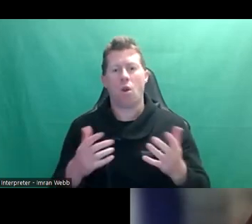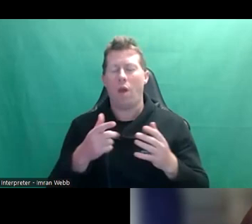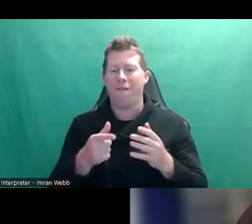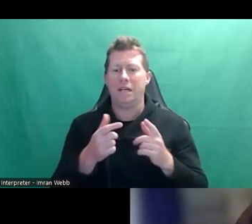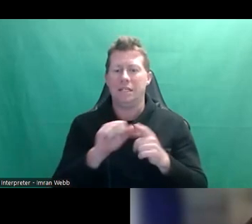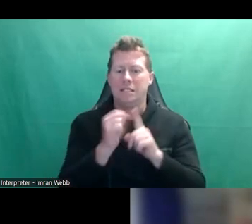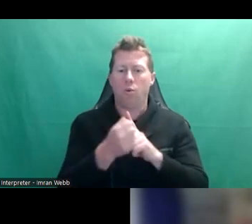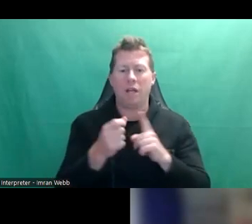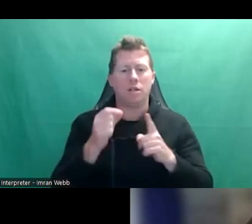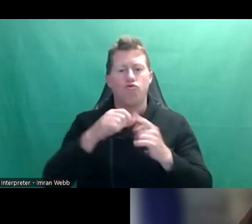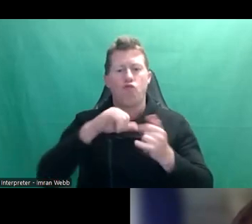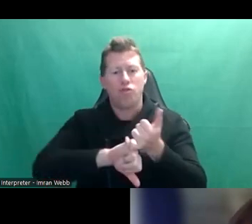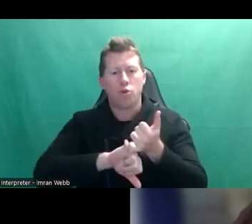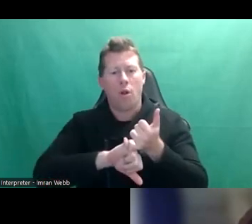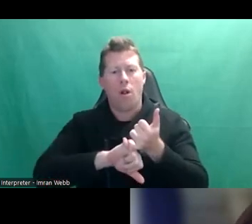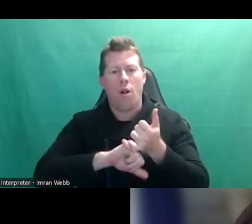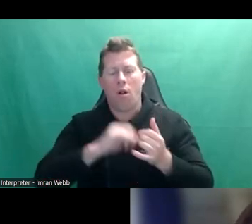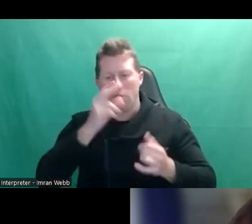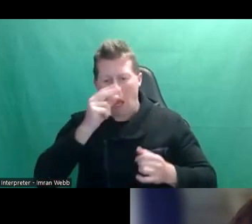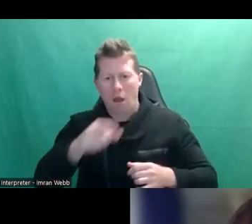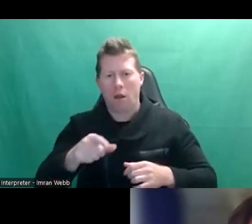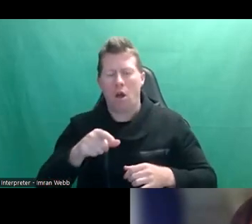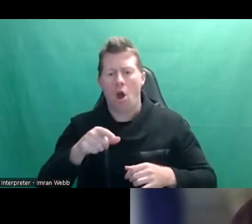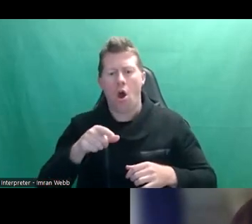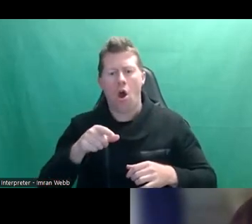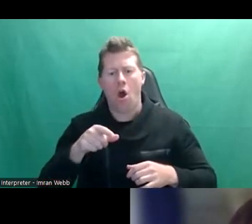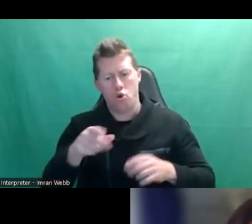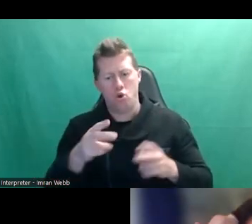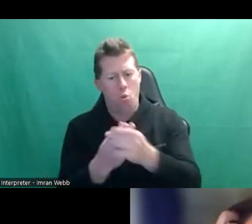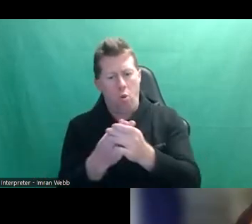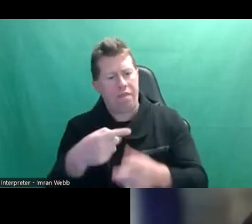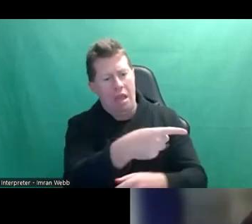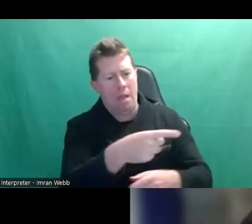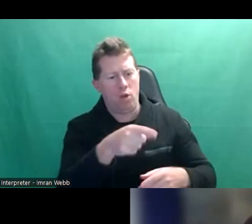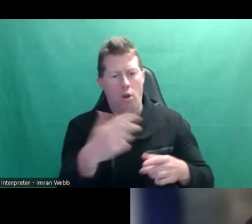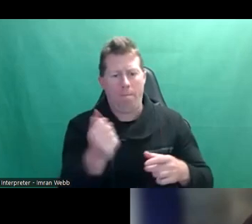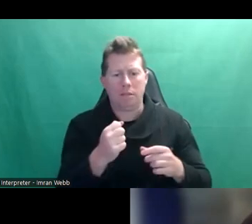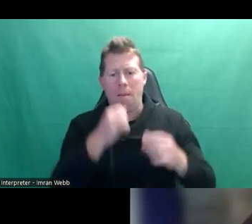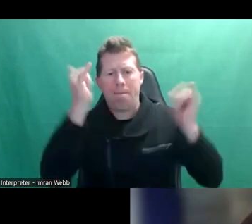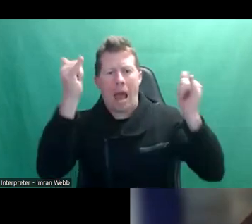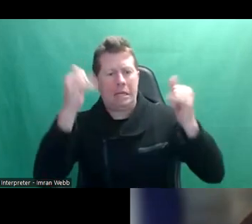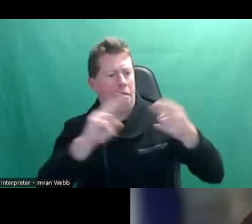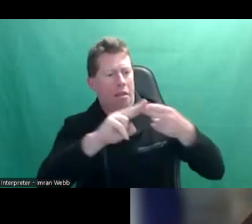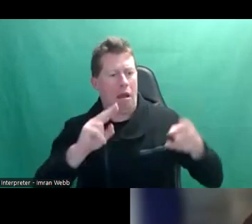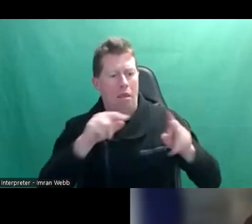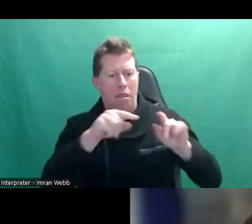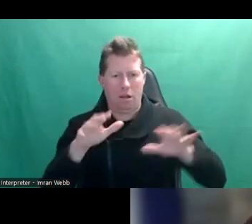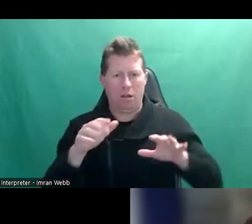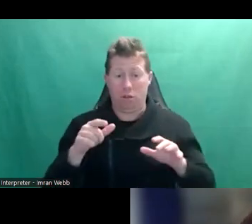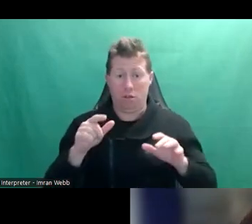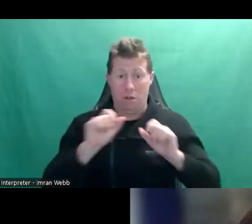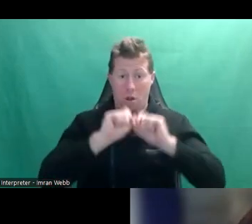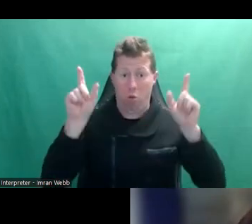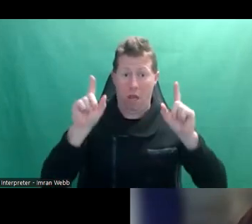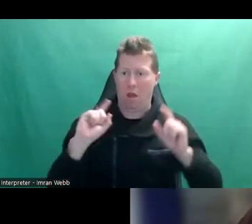who are being told you're going out with him or you have to kiss them at the party or whatever it might be, kind of just being aware of what that's doing to